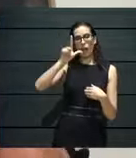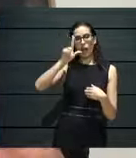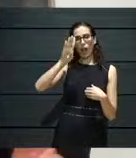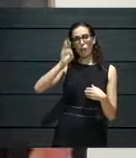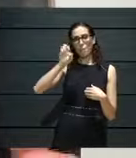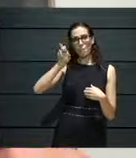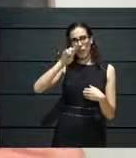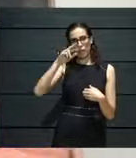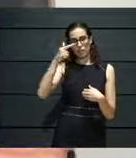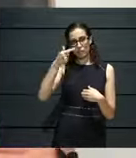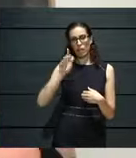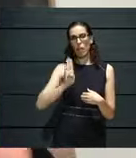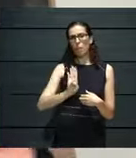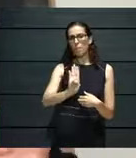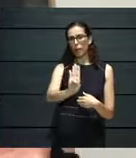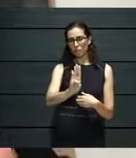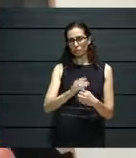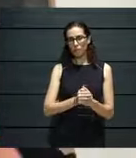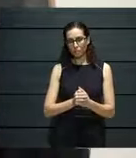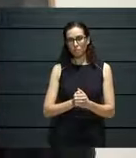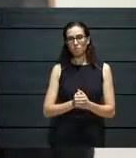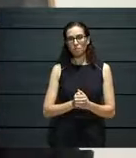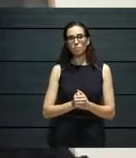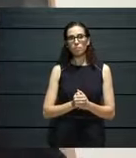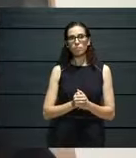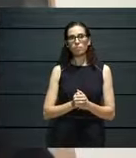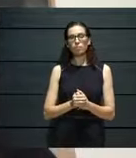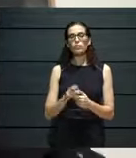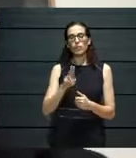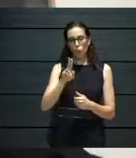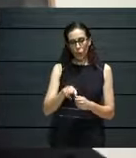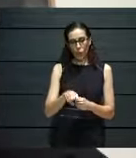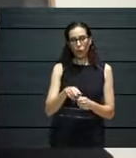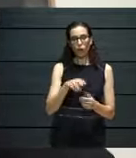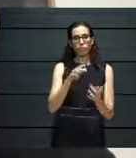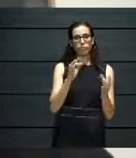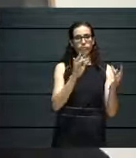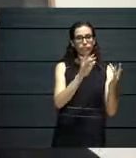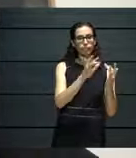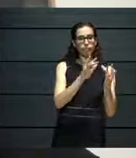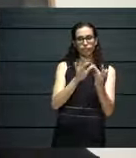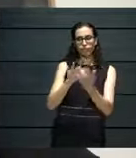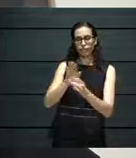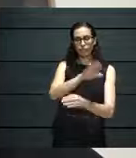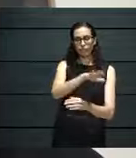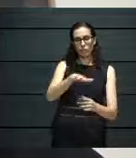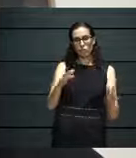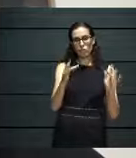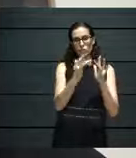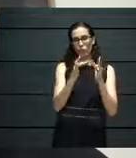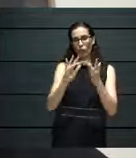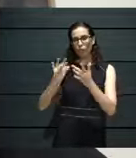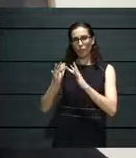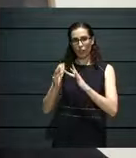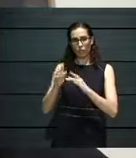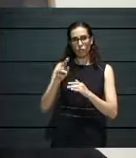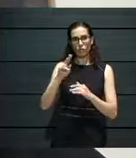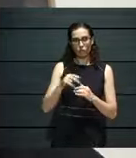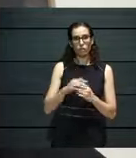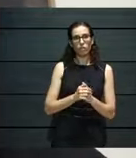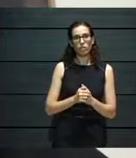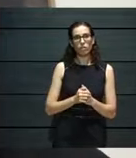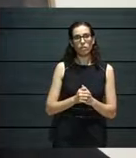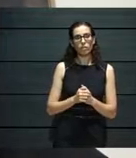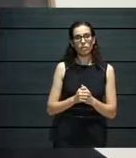Besides that, there is an element of public participation. So what we are doing, what we are asking for, what we are encouraging,